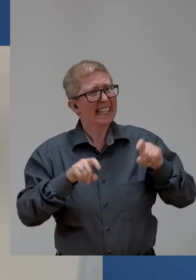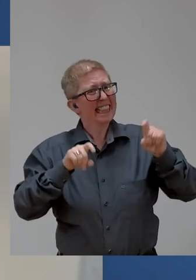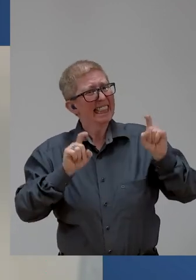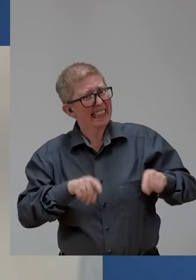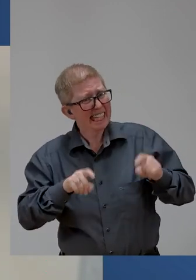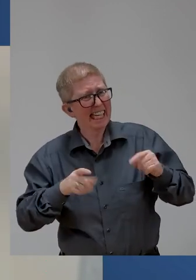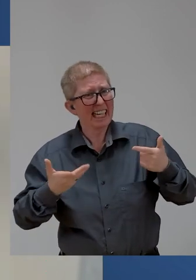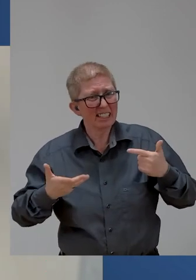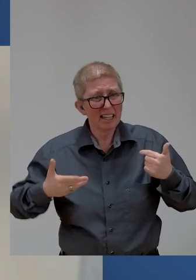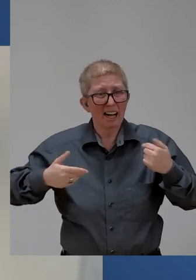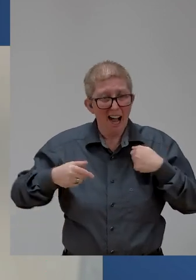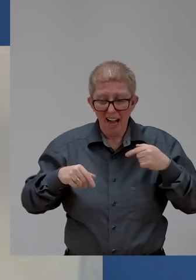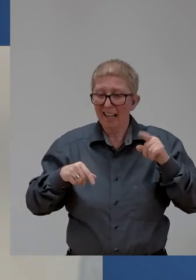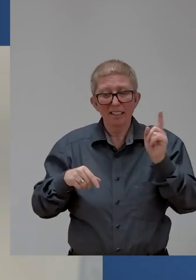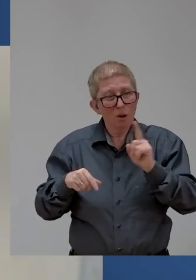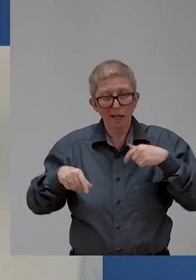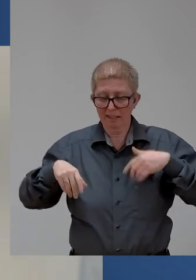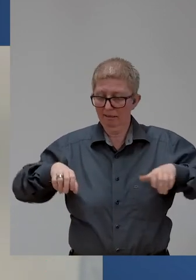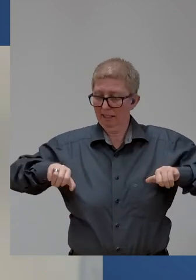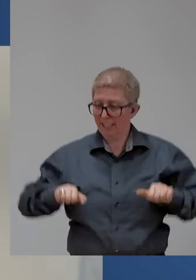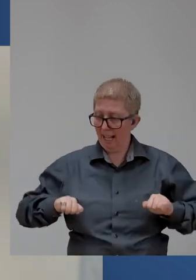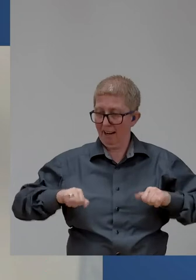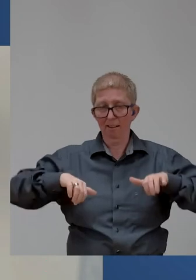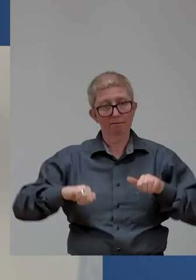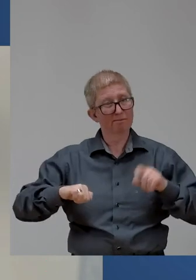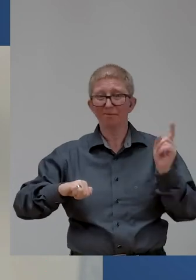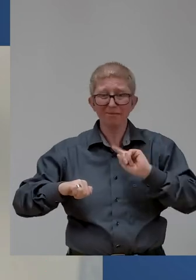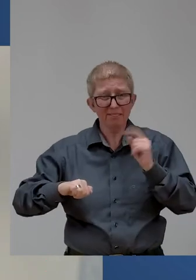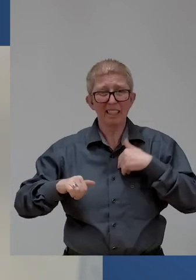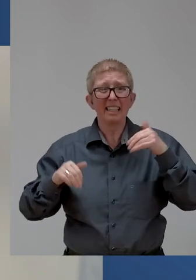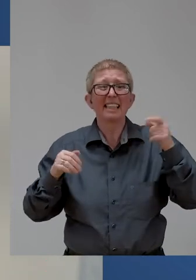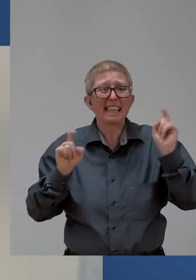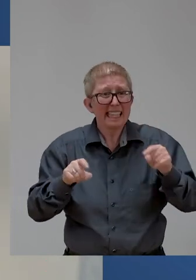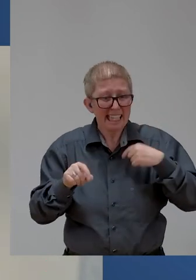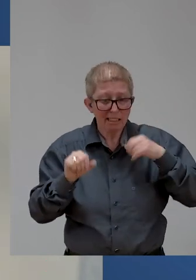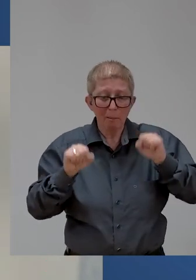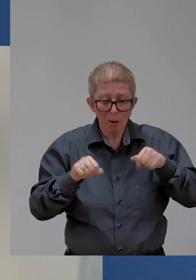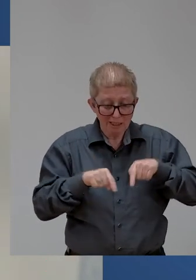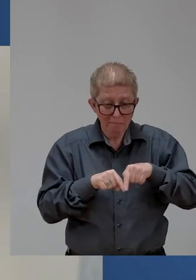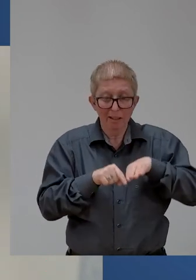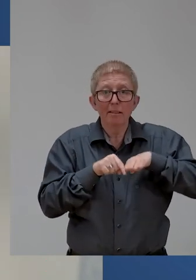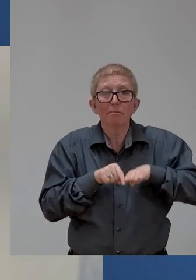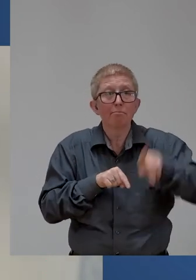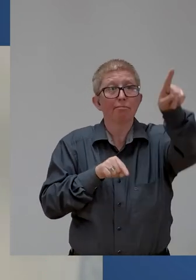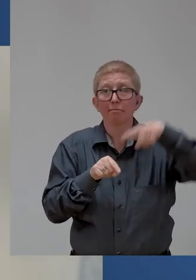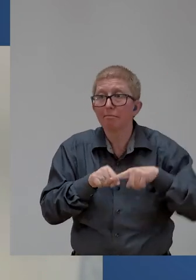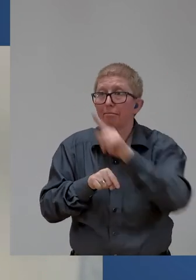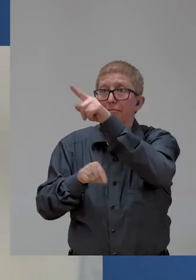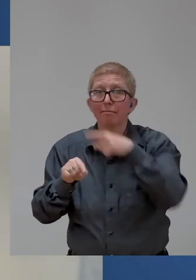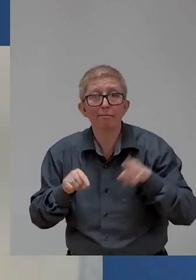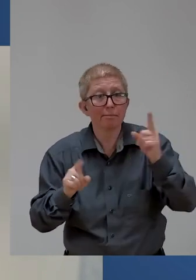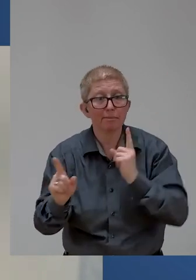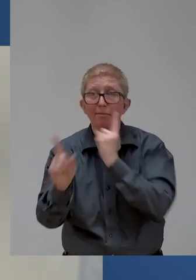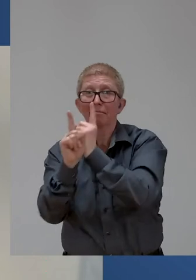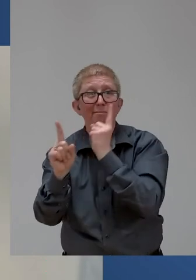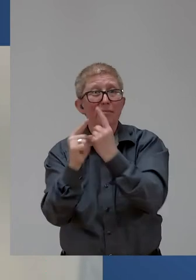needed to have access to my high-level participants and the whole delegation. The ambassador I mentioned before